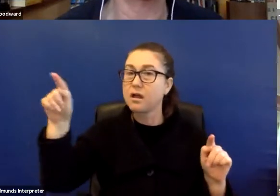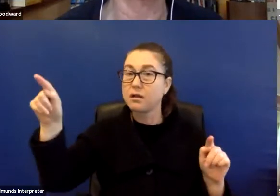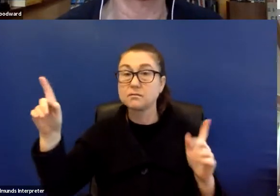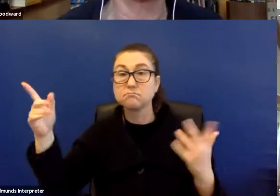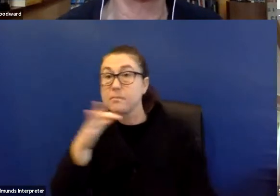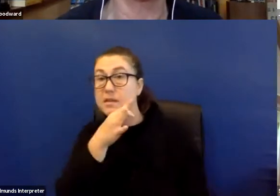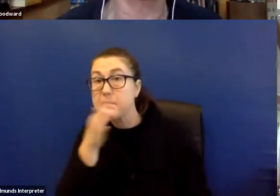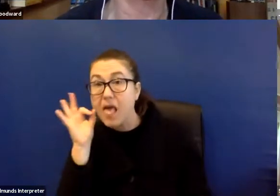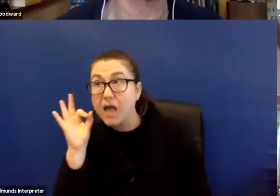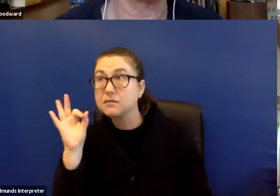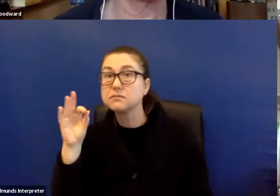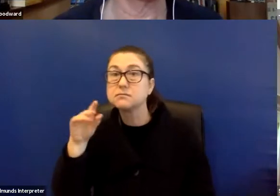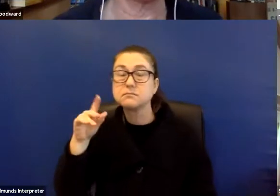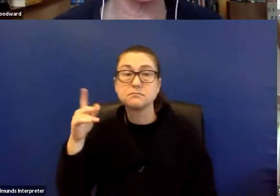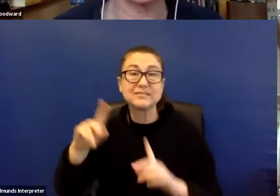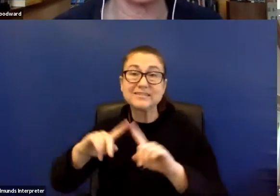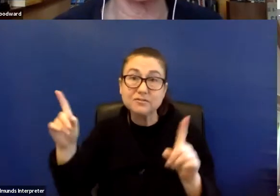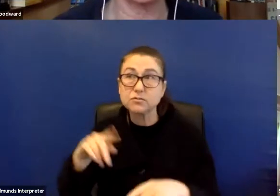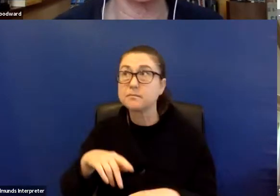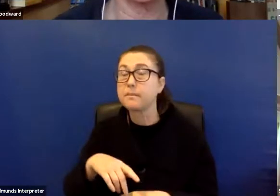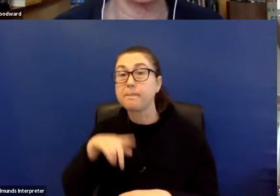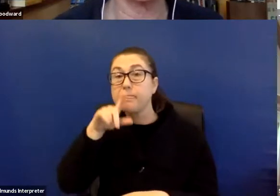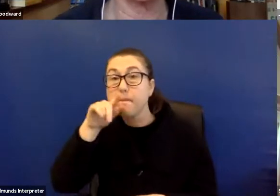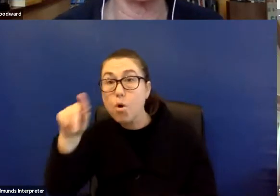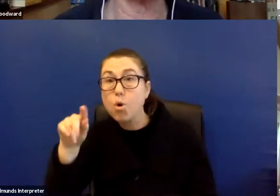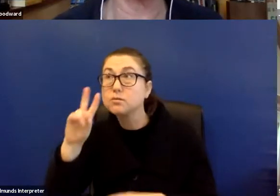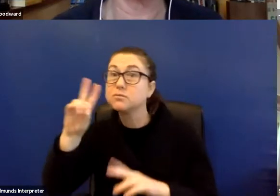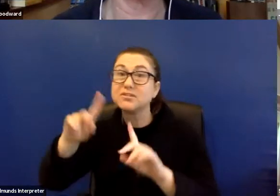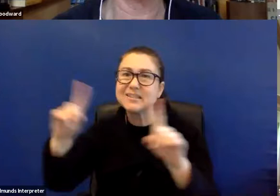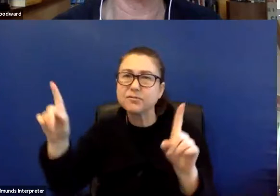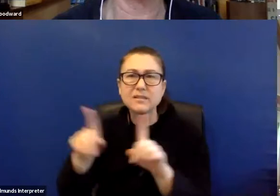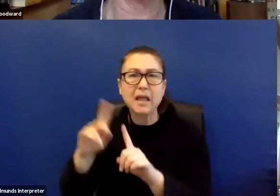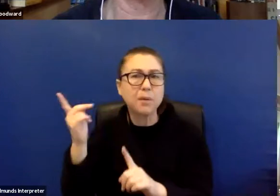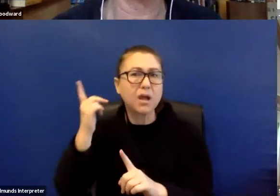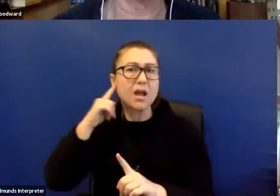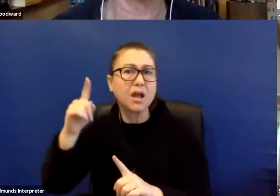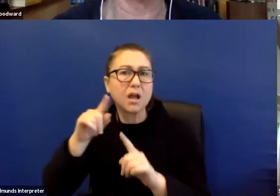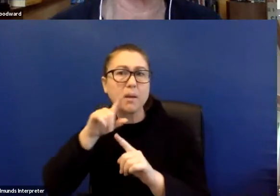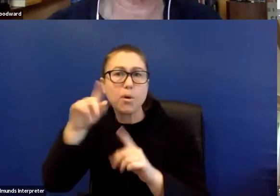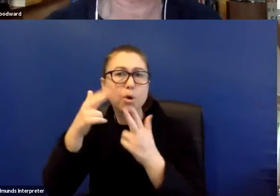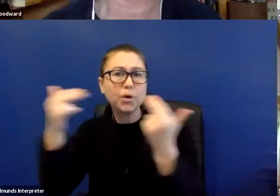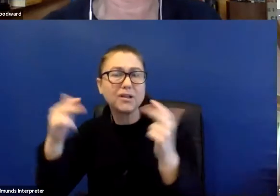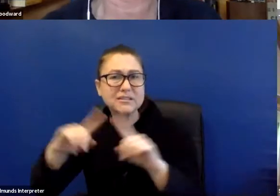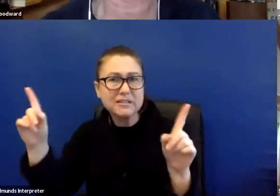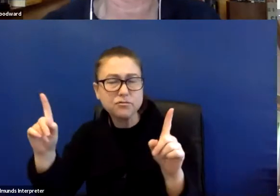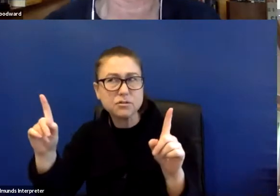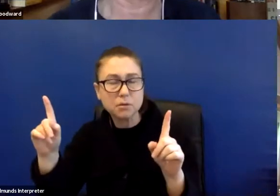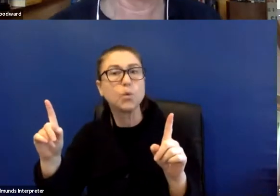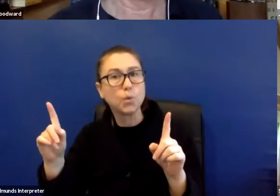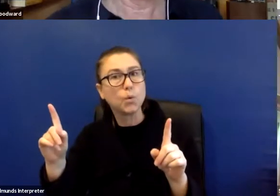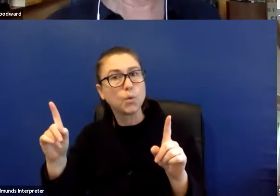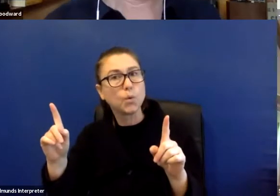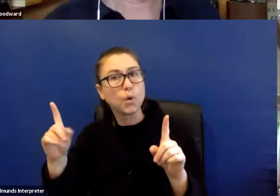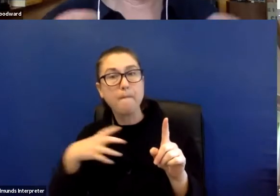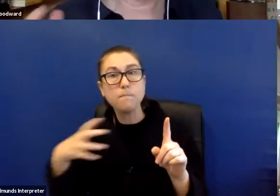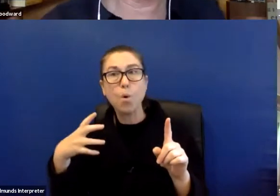birds, different bird calls, you do have that really, I think, heightened sense and it's a really sort of privileged sense too of